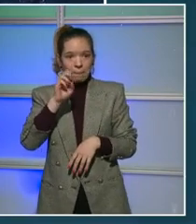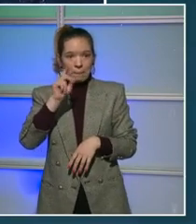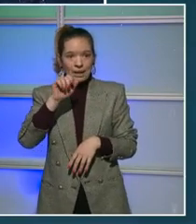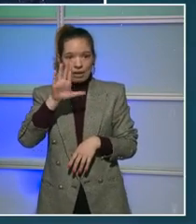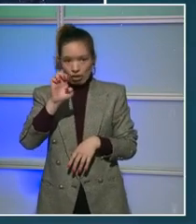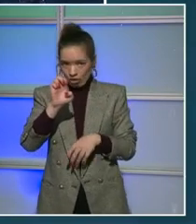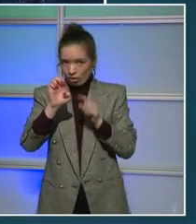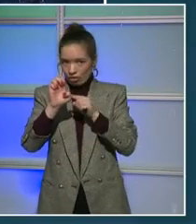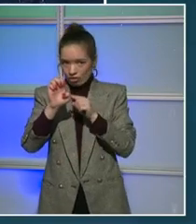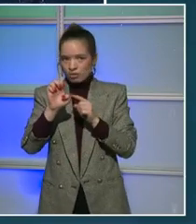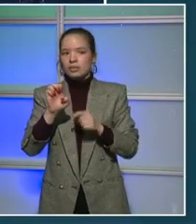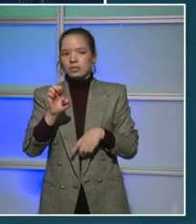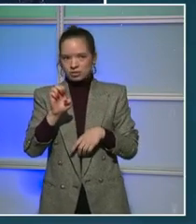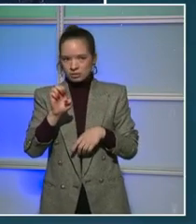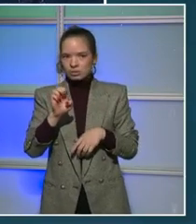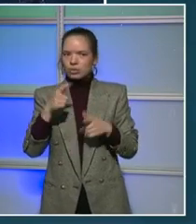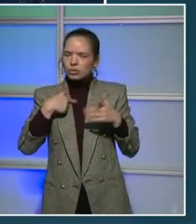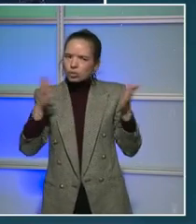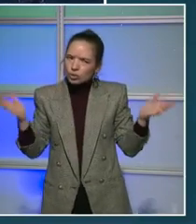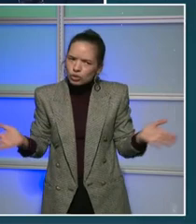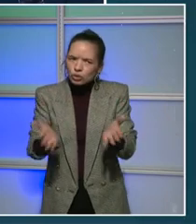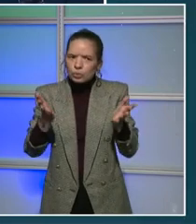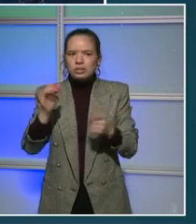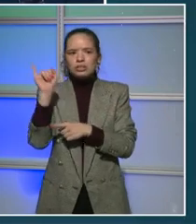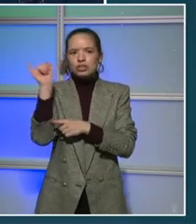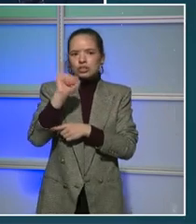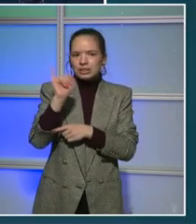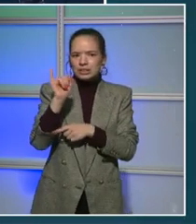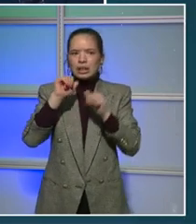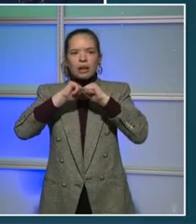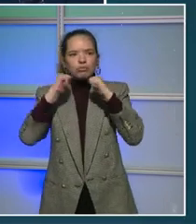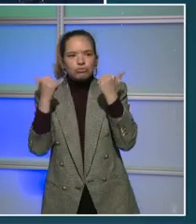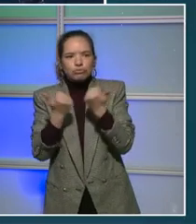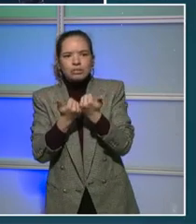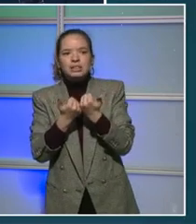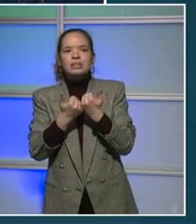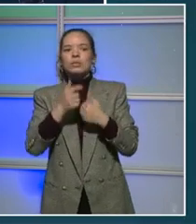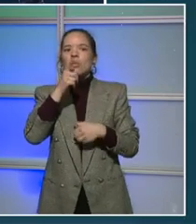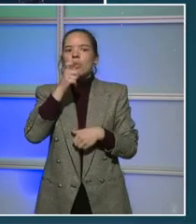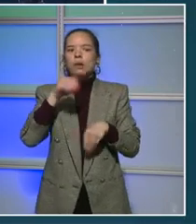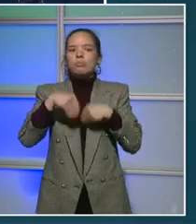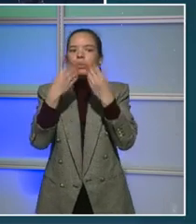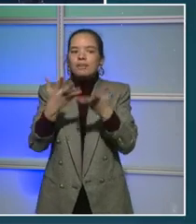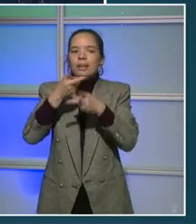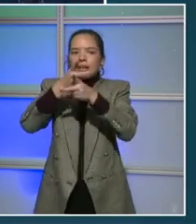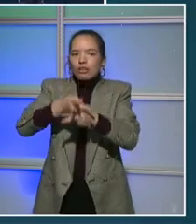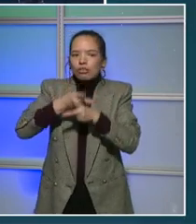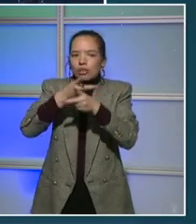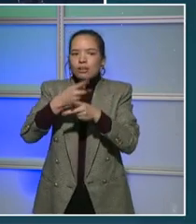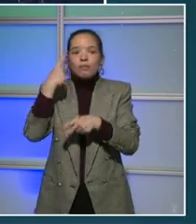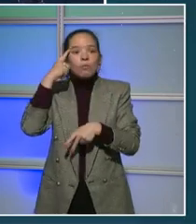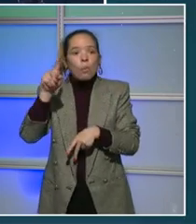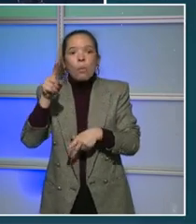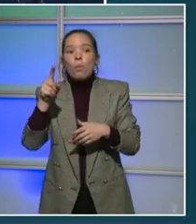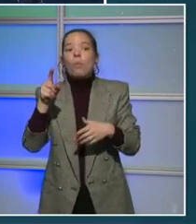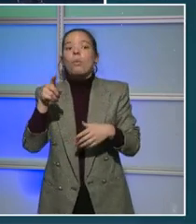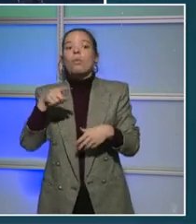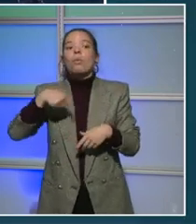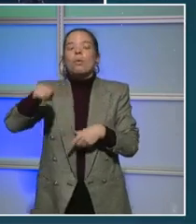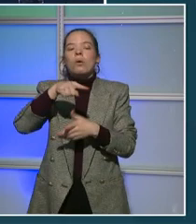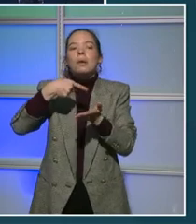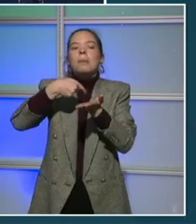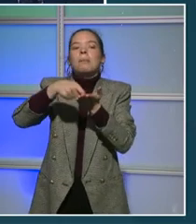wage that they need to pay to keep their workers. Once they do that, we capture those costs